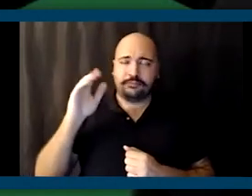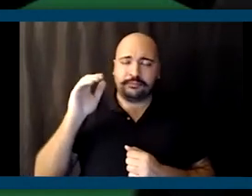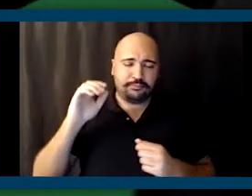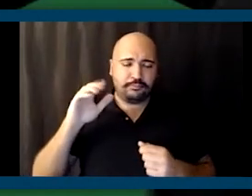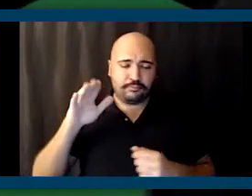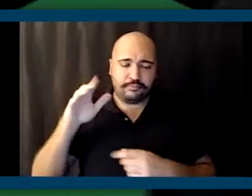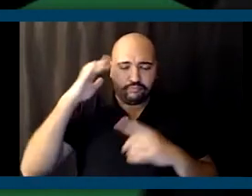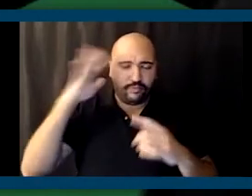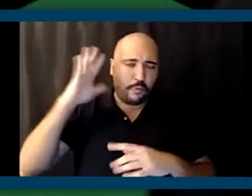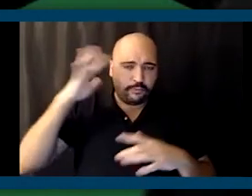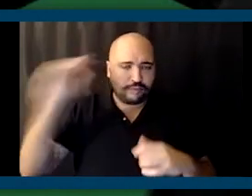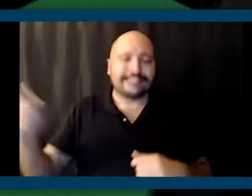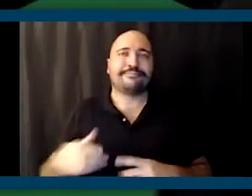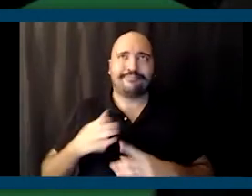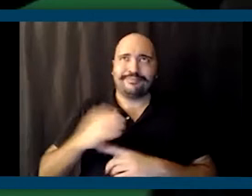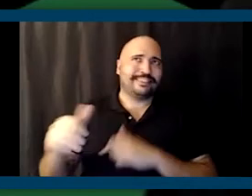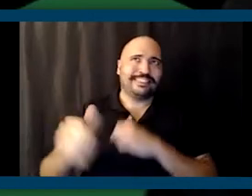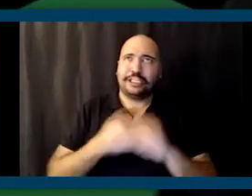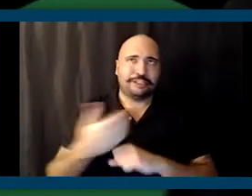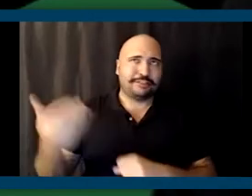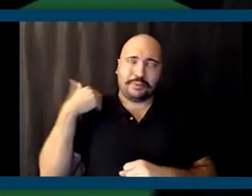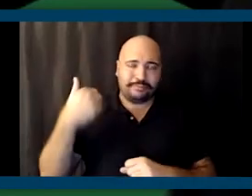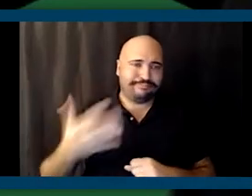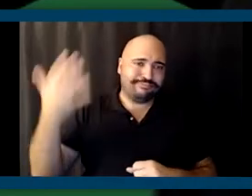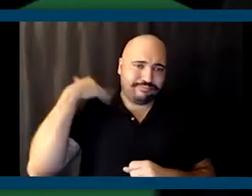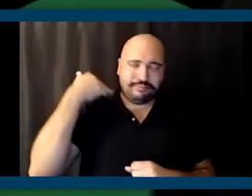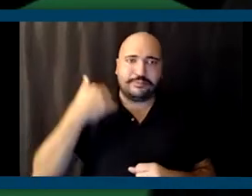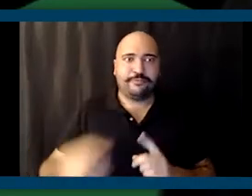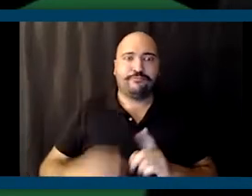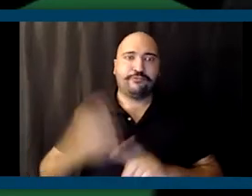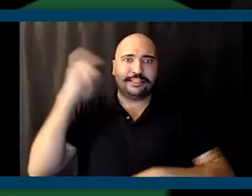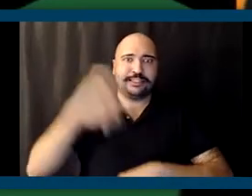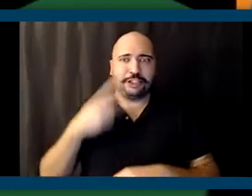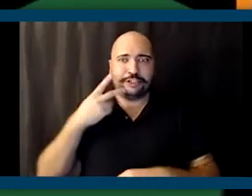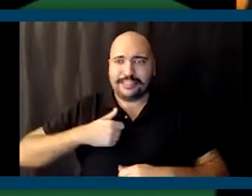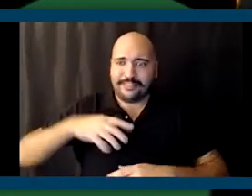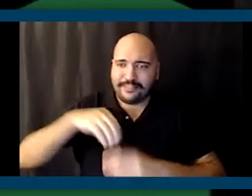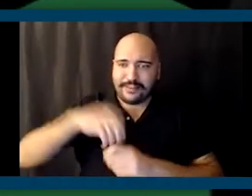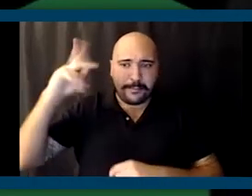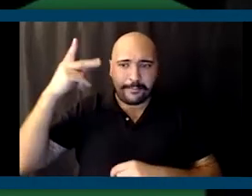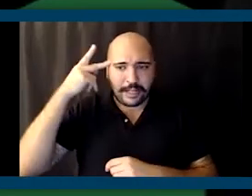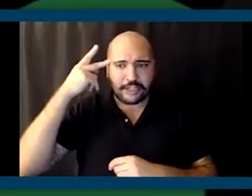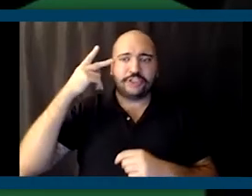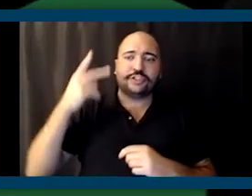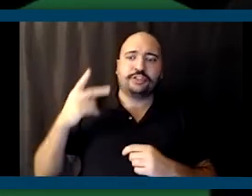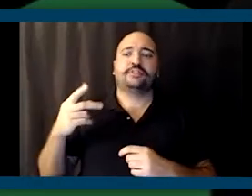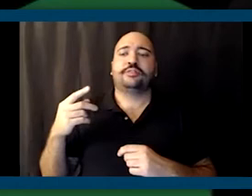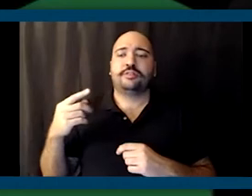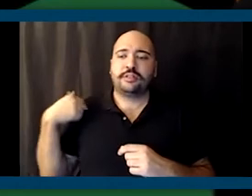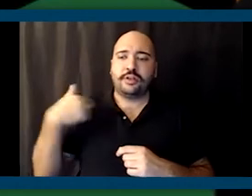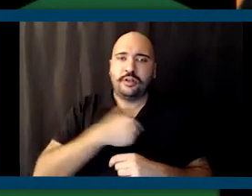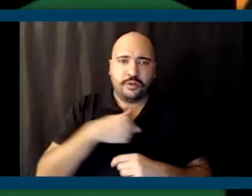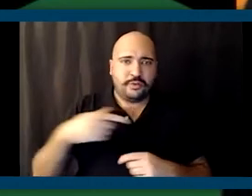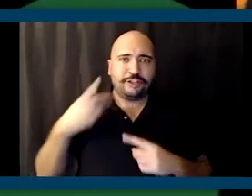a decade ago. And, you know, for the first time, I saw myself as a politician, and I felt like I could be a part of something bigger than me.